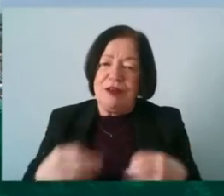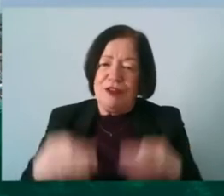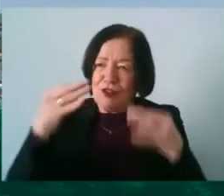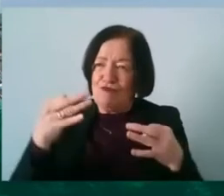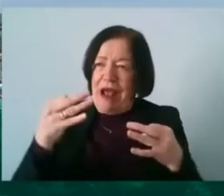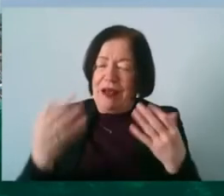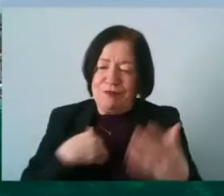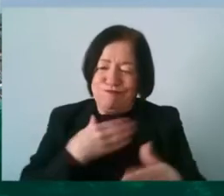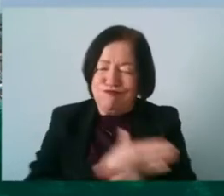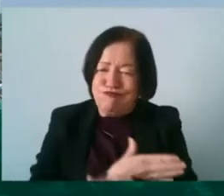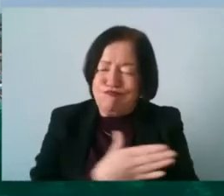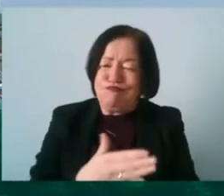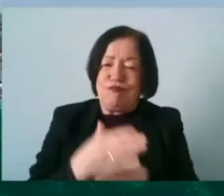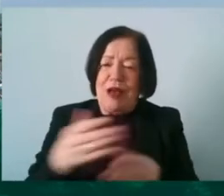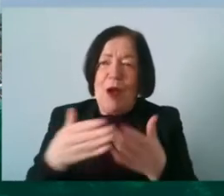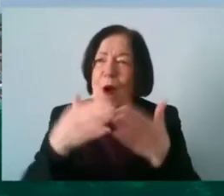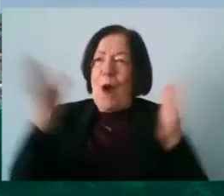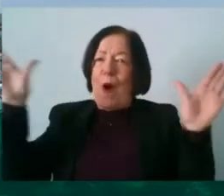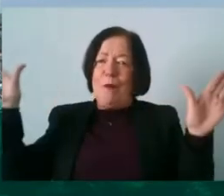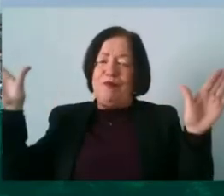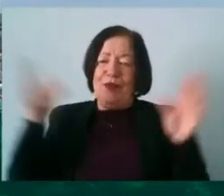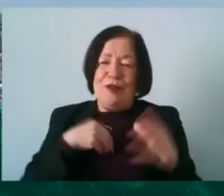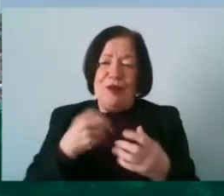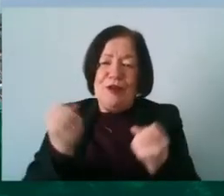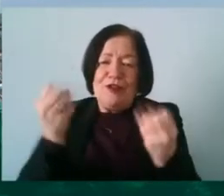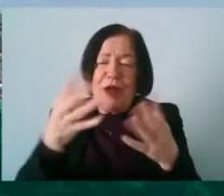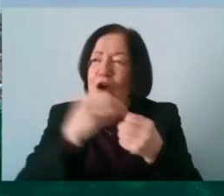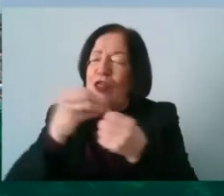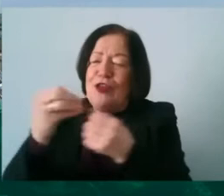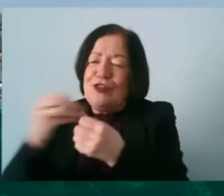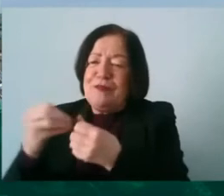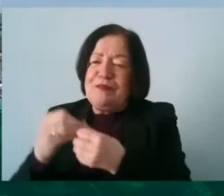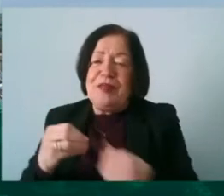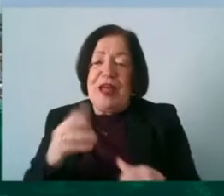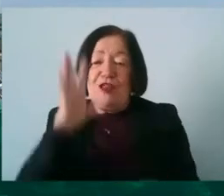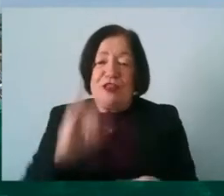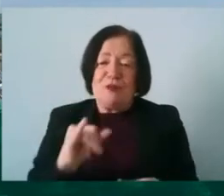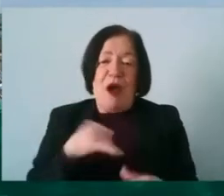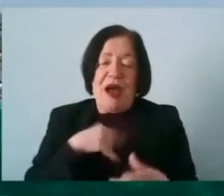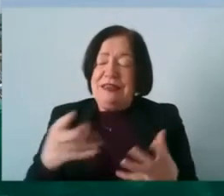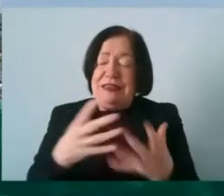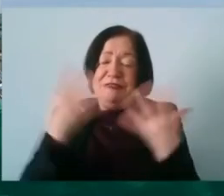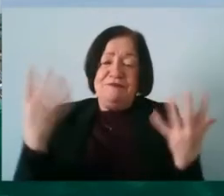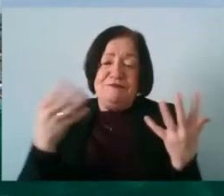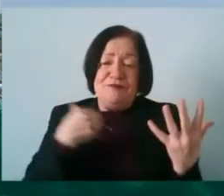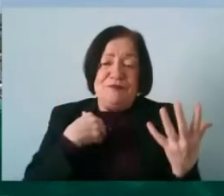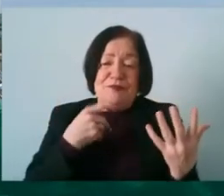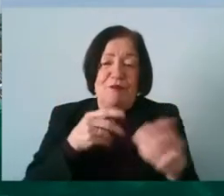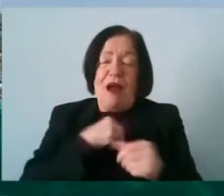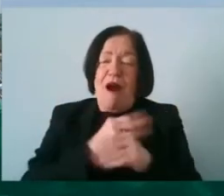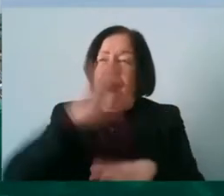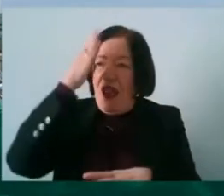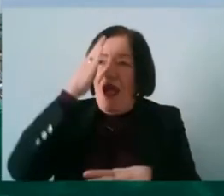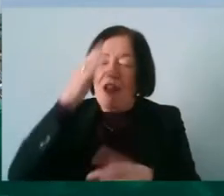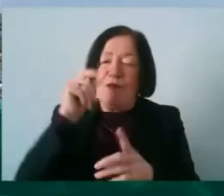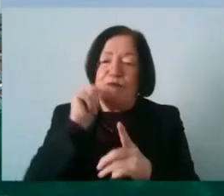it it just opens up the doors to so many other things and that's why i'd be a massive advocate of an all ireland professional soccer